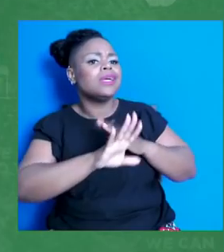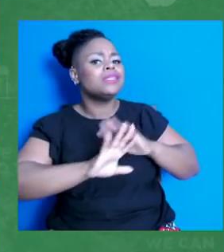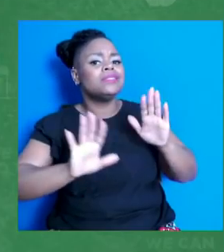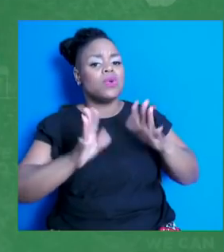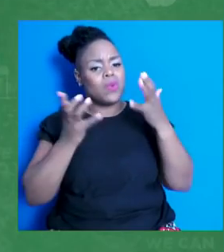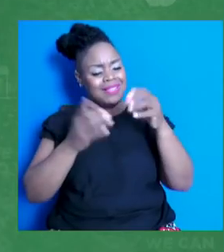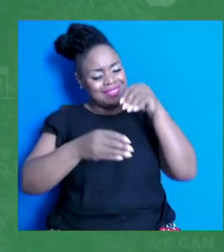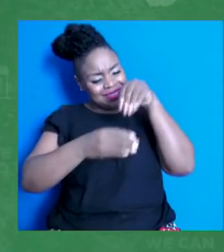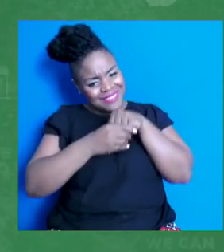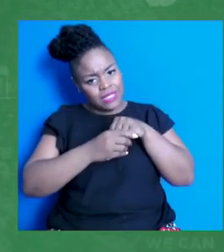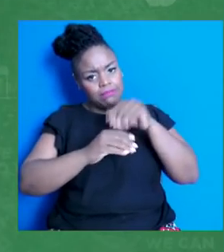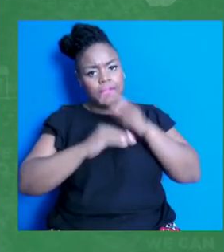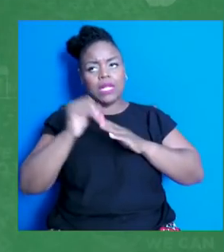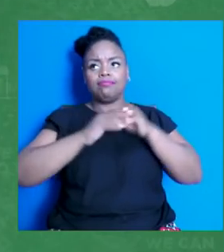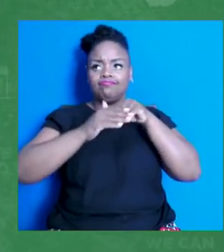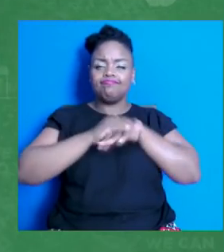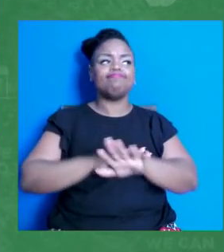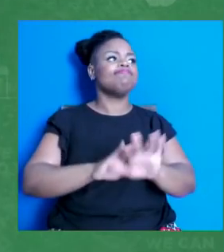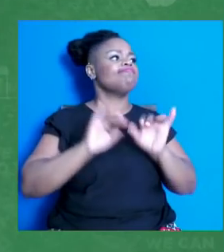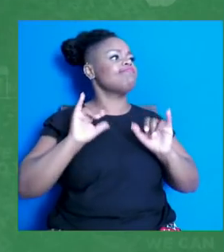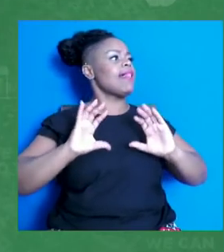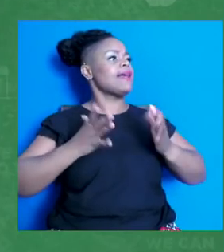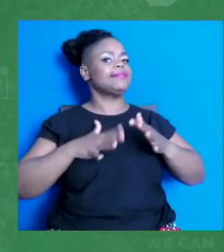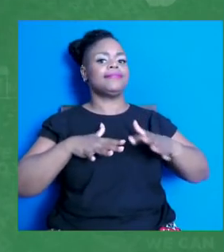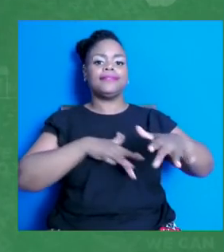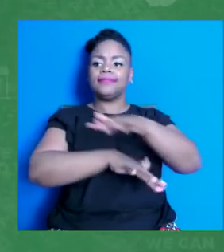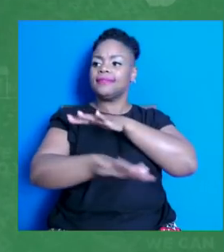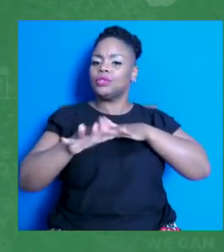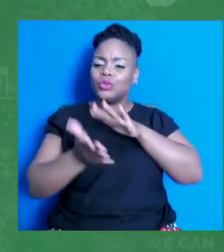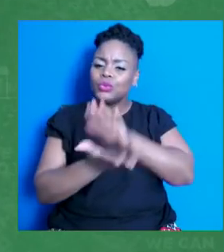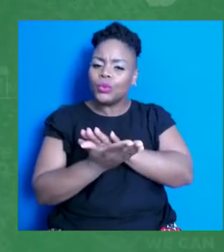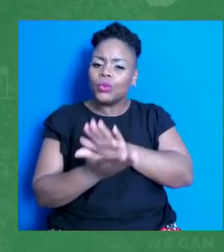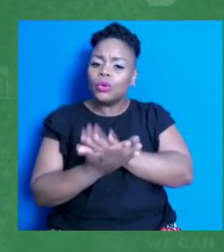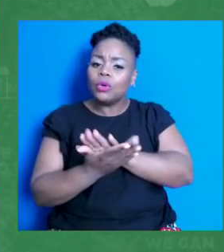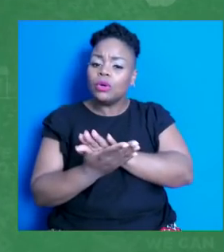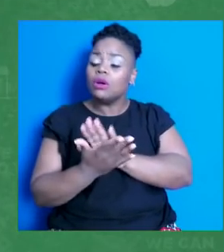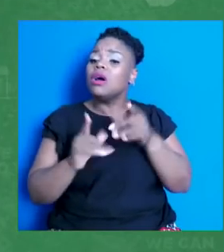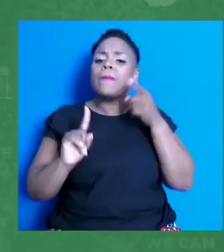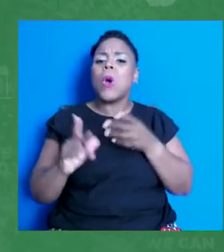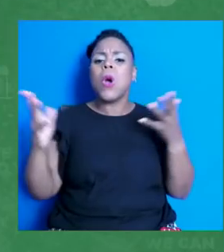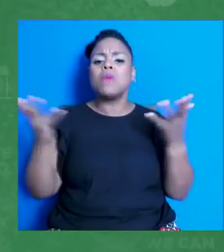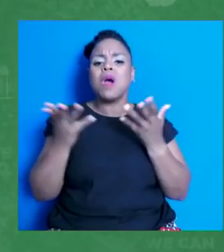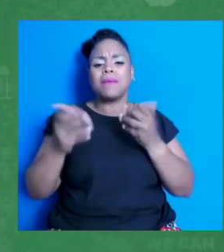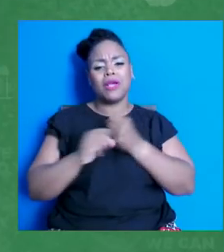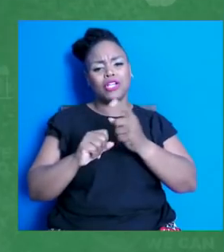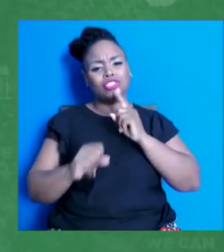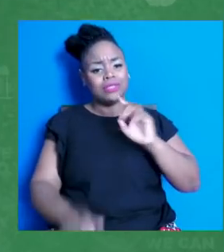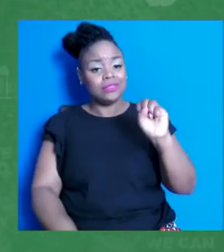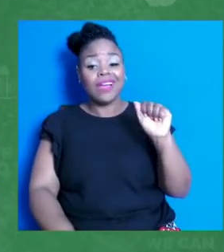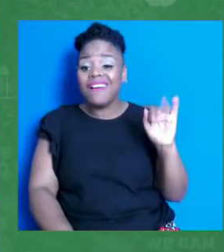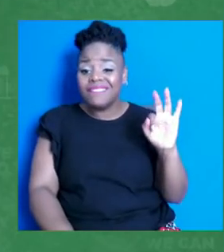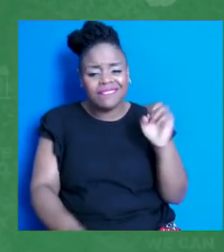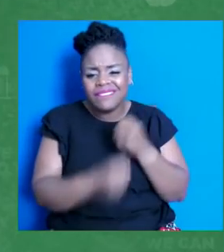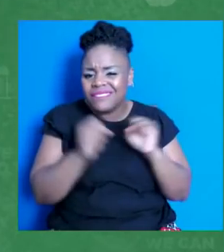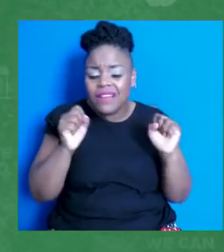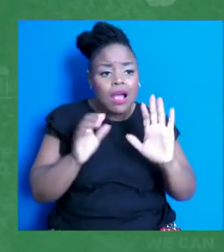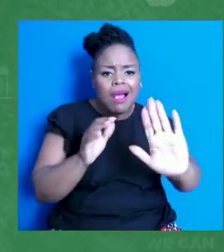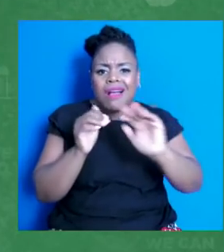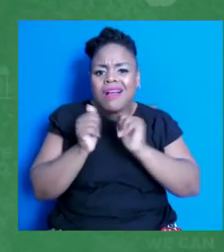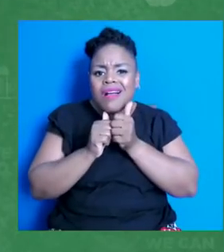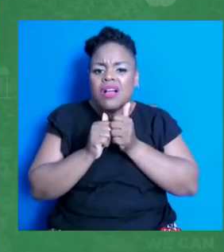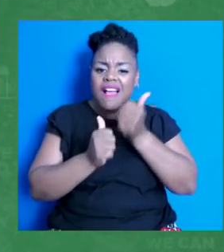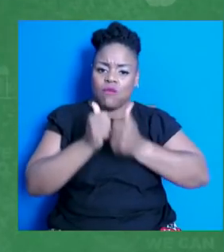the only way you can do that is to make sure they are safe. And you do that by getting everybody around them vaccinated.